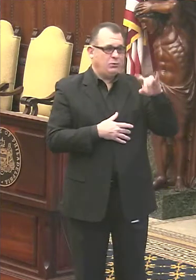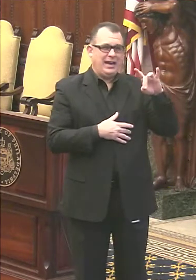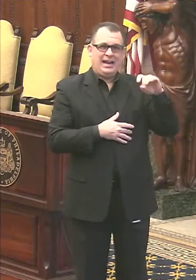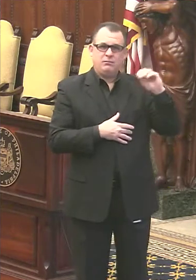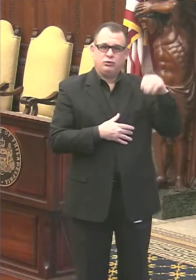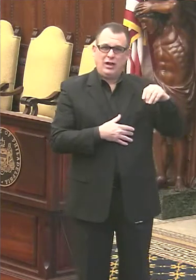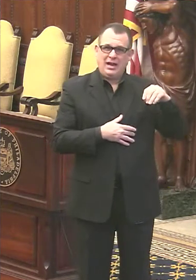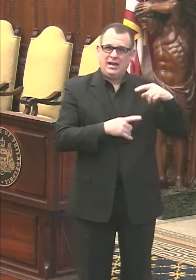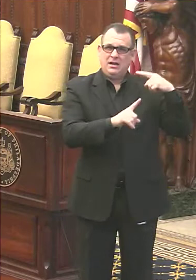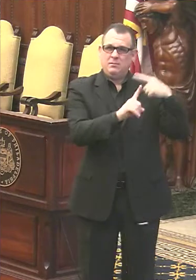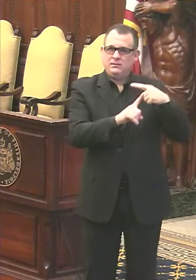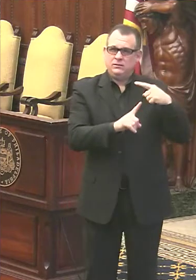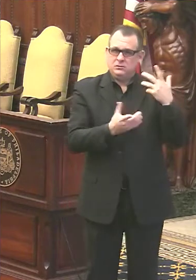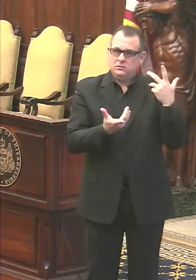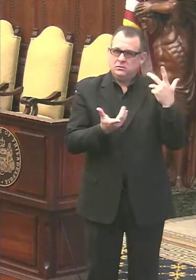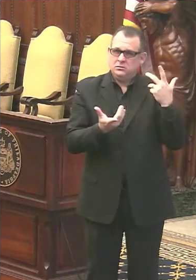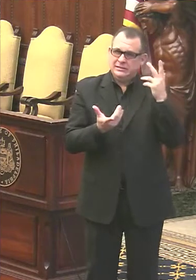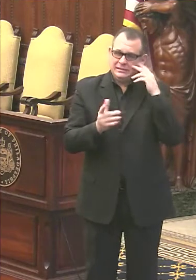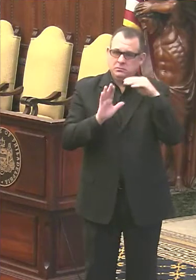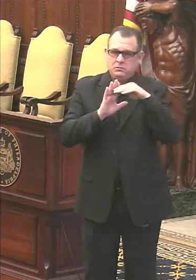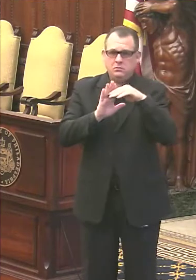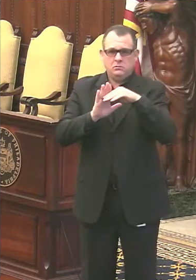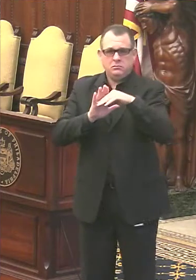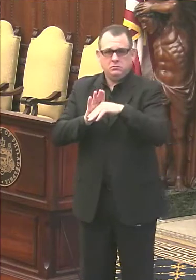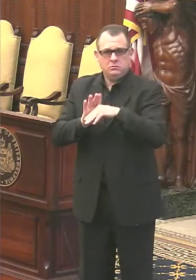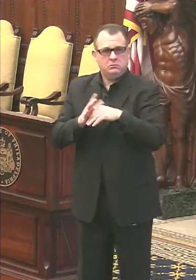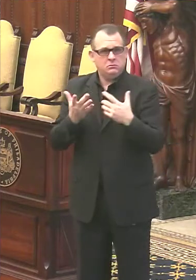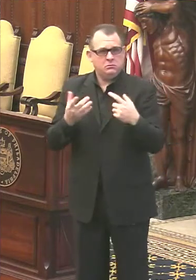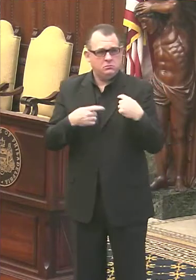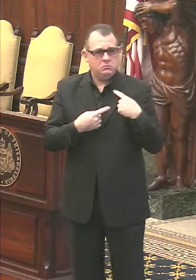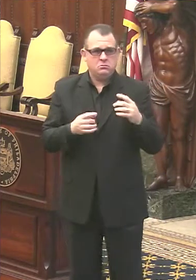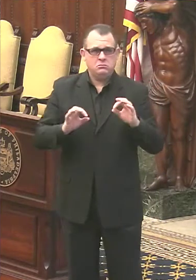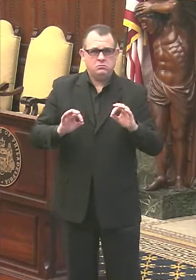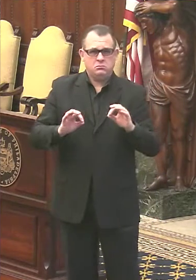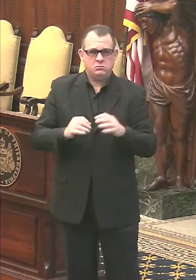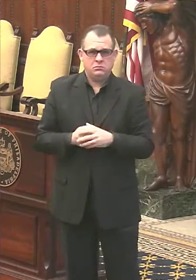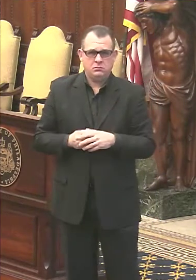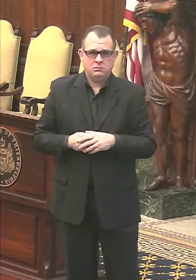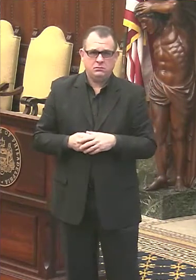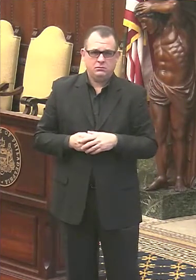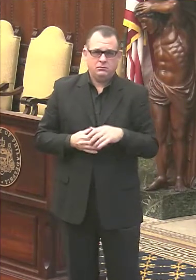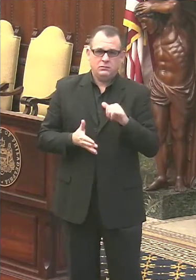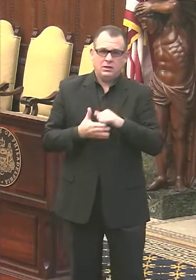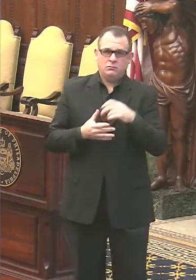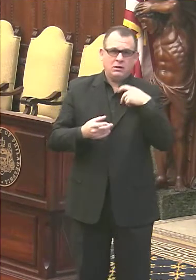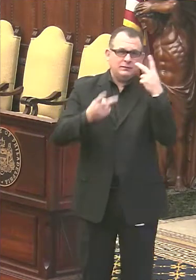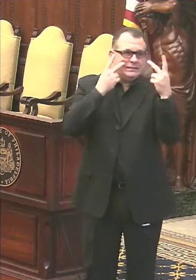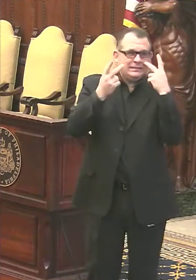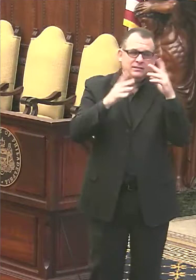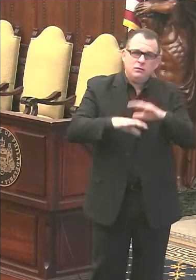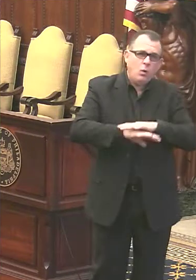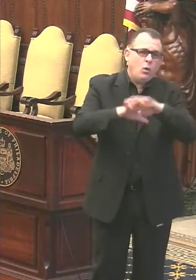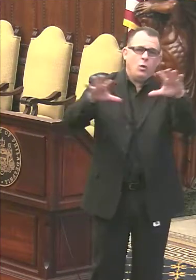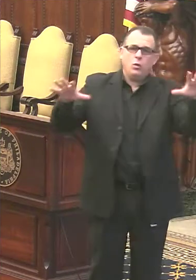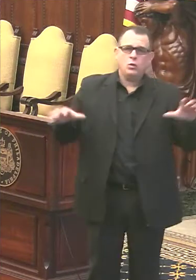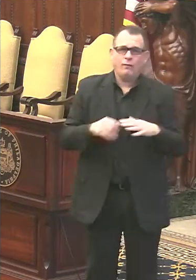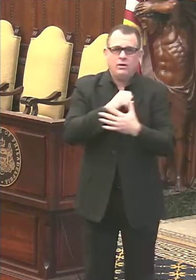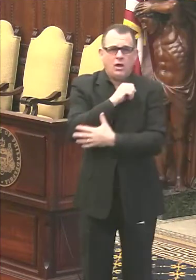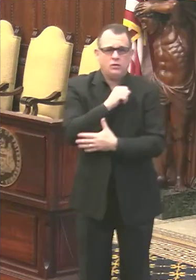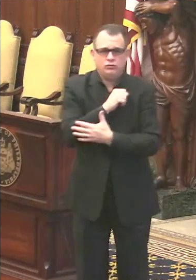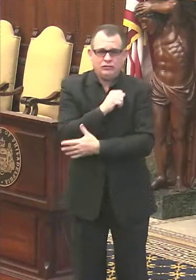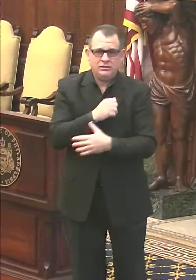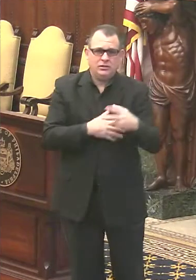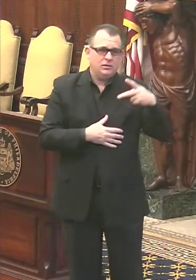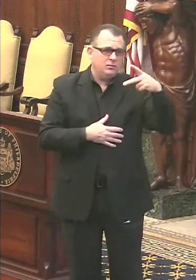positive. So definitely a decline here in Philadelphia. And that's in the context of declines in cases all around us. Pennsylvania and New Jersey